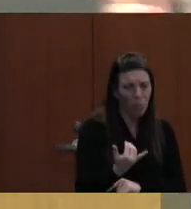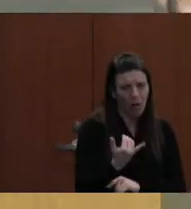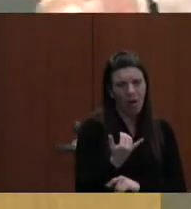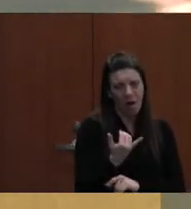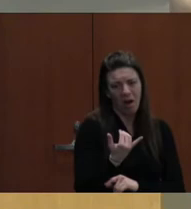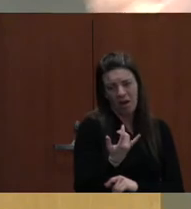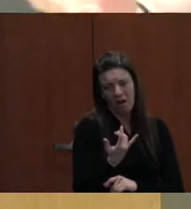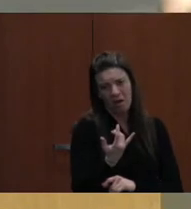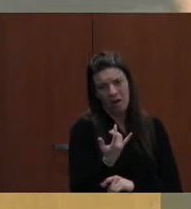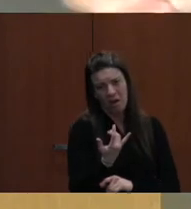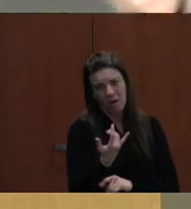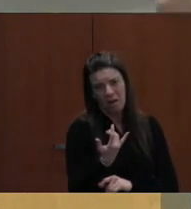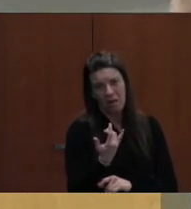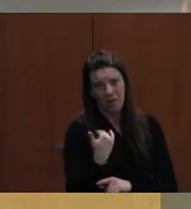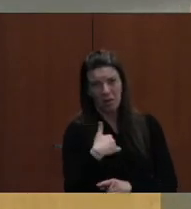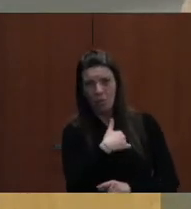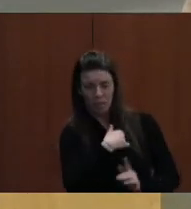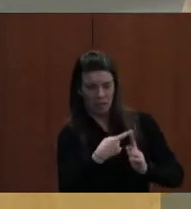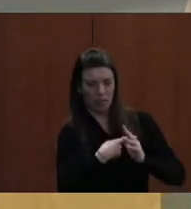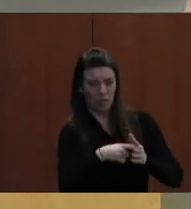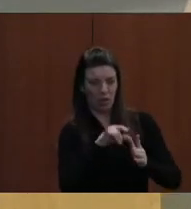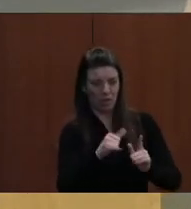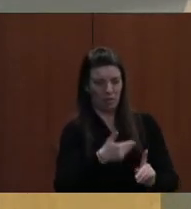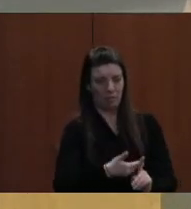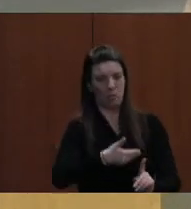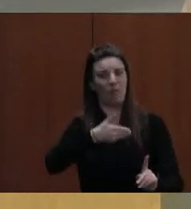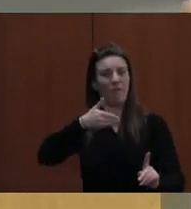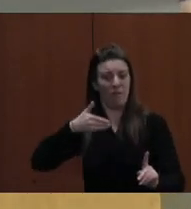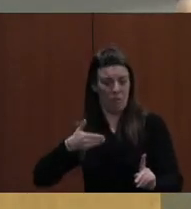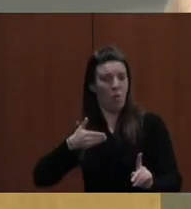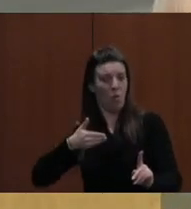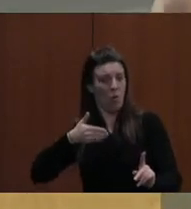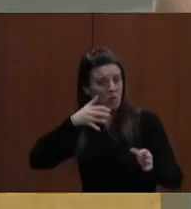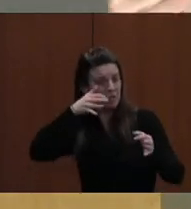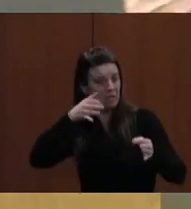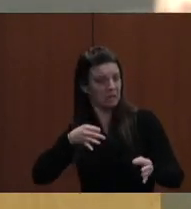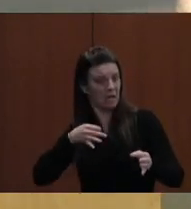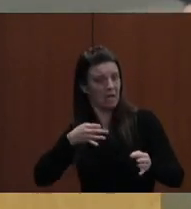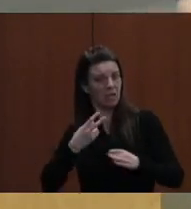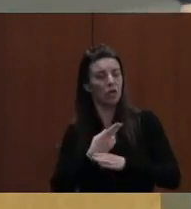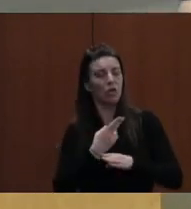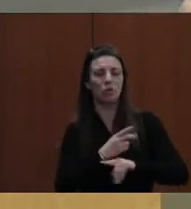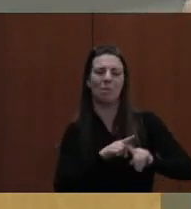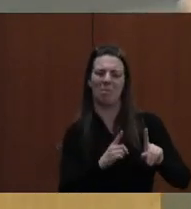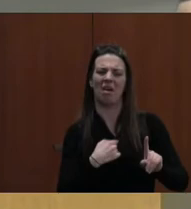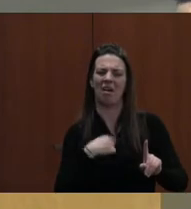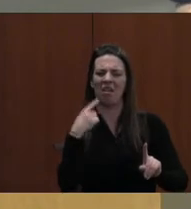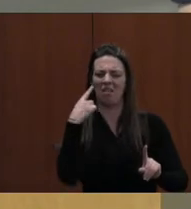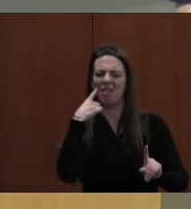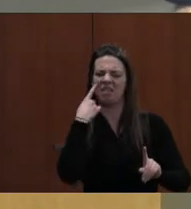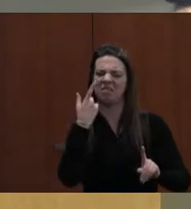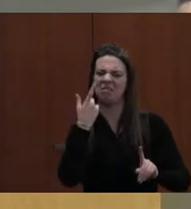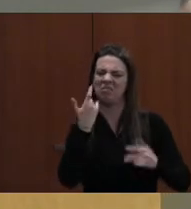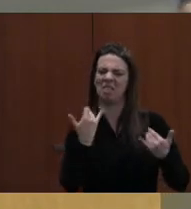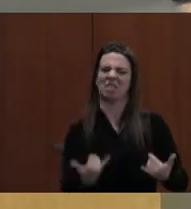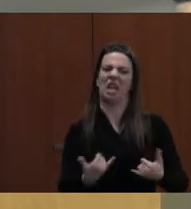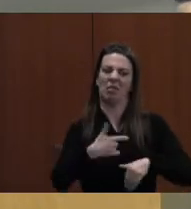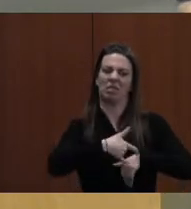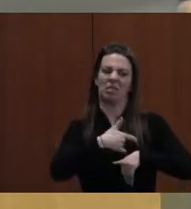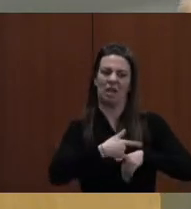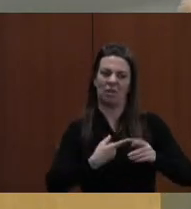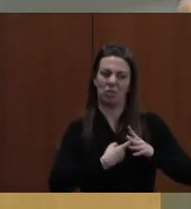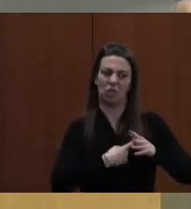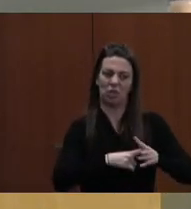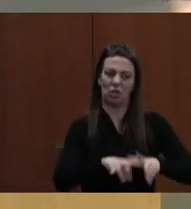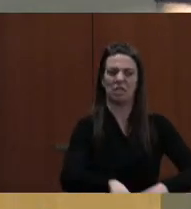ADOPTED VERY EARLY AS WE TEND TO DO AND BROUGHT THEM ON BOARD, BUT I THINK IT IS TIME THAT THEY TAKE OVER THAT EXPENSE. IT JUST MAKES